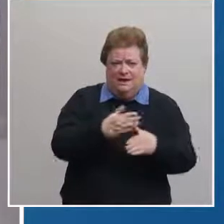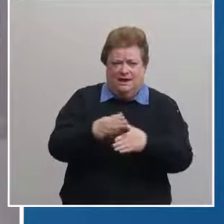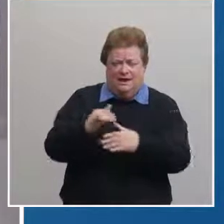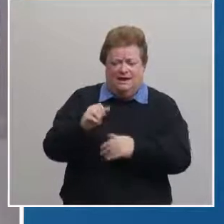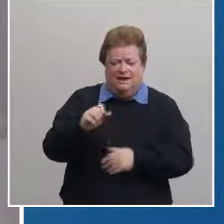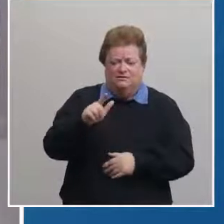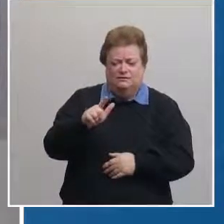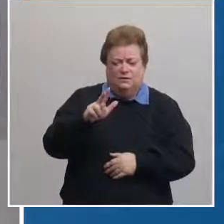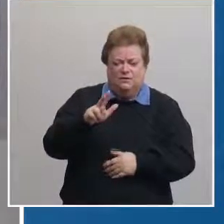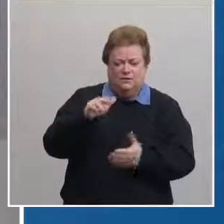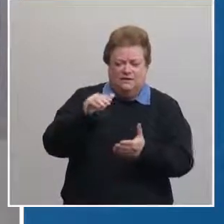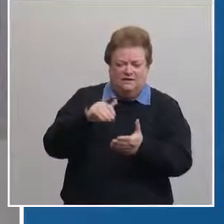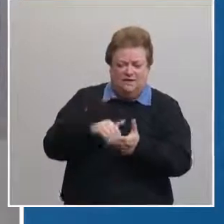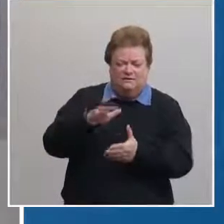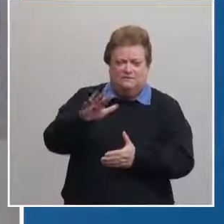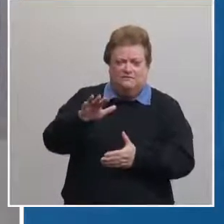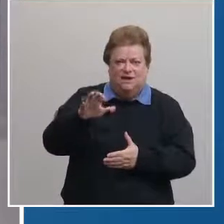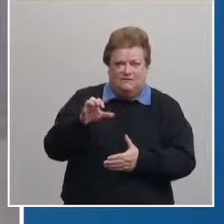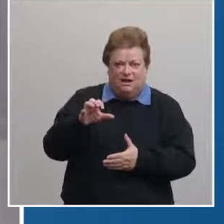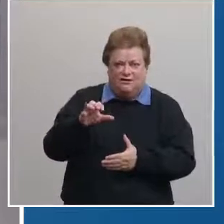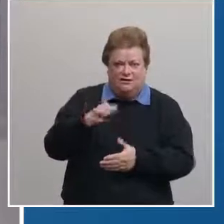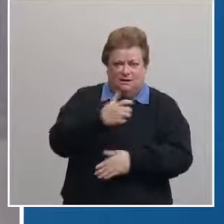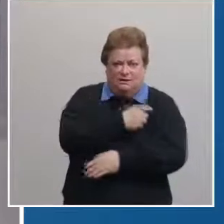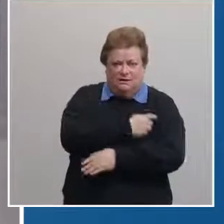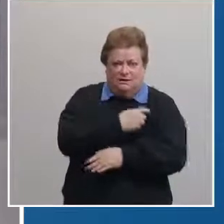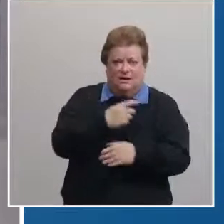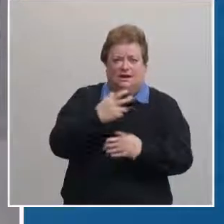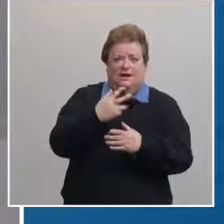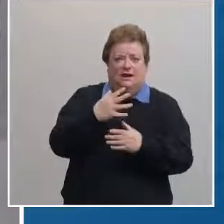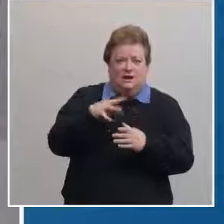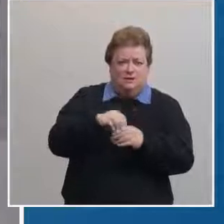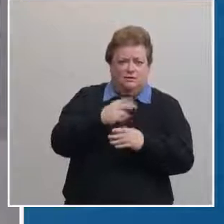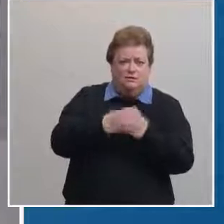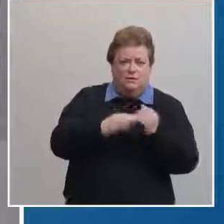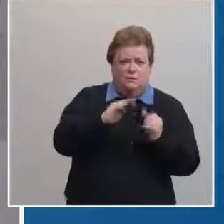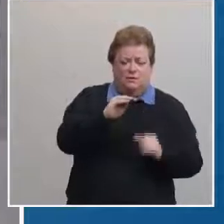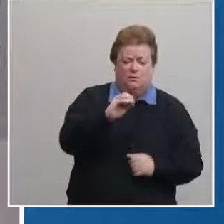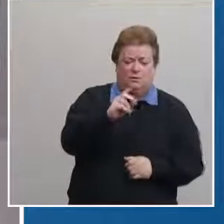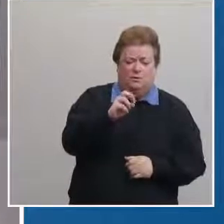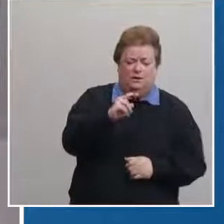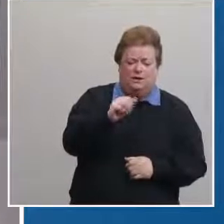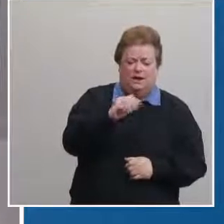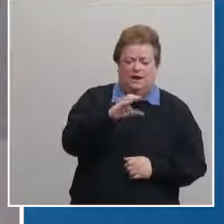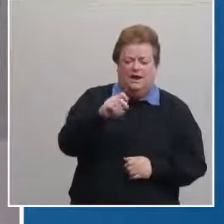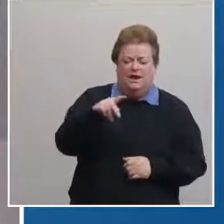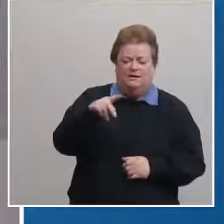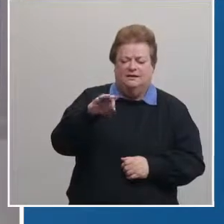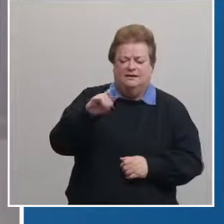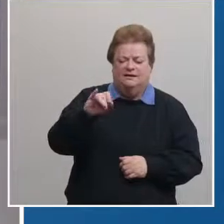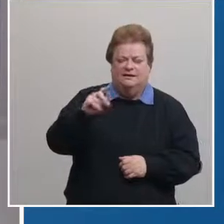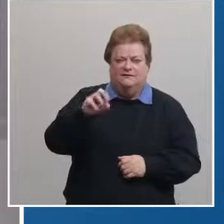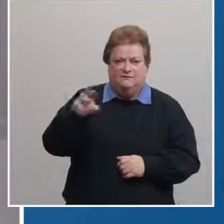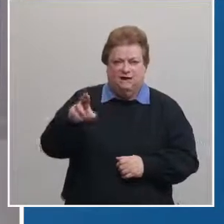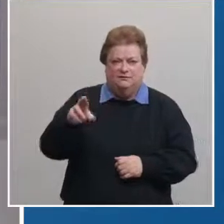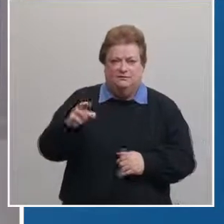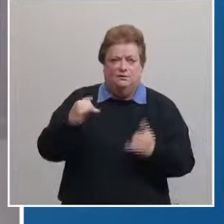23,500 doses which includes both Moderna and Pfizer vaccine out of that we are currently receiving